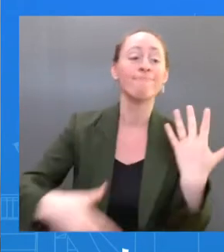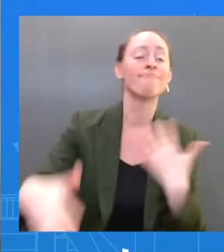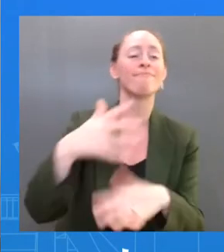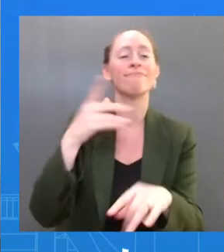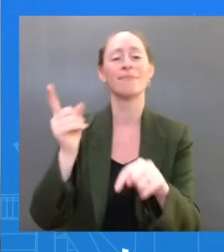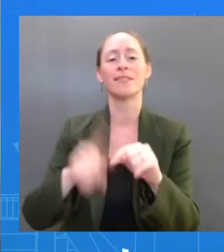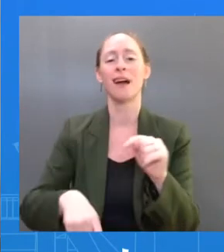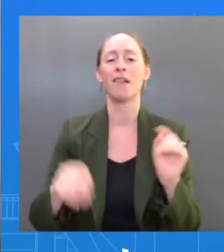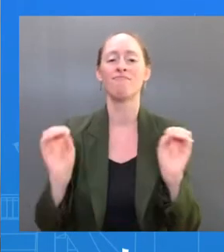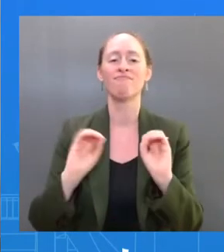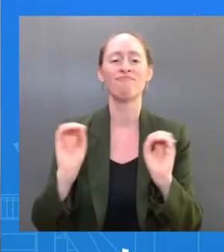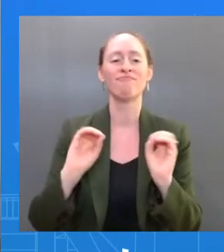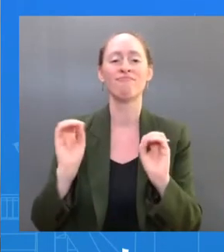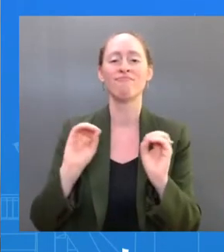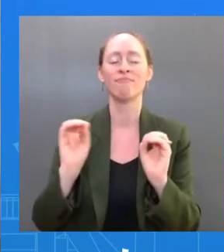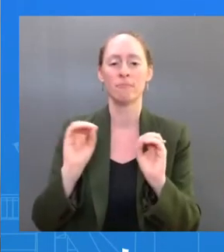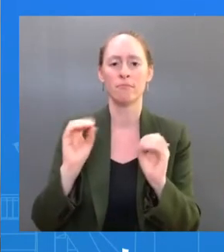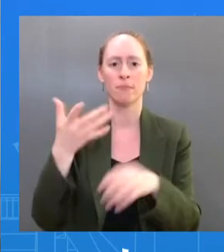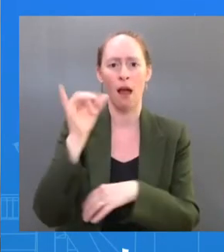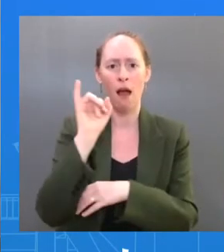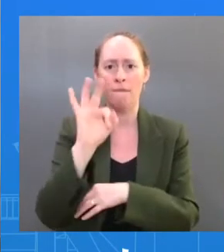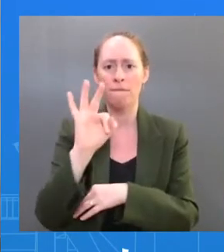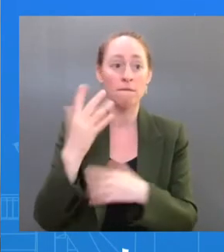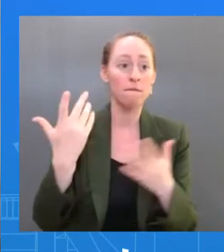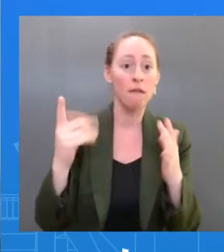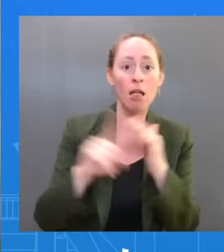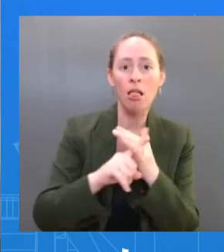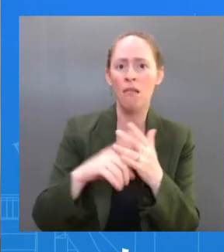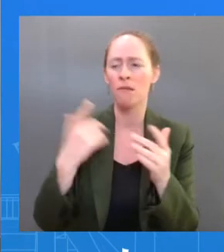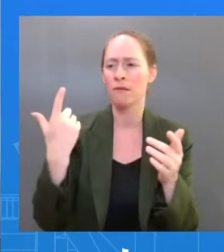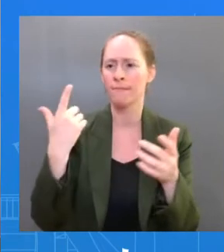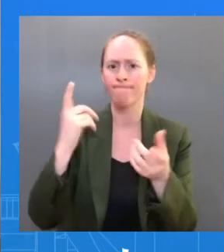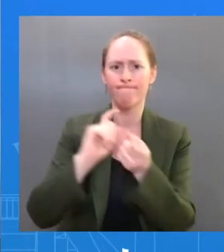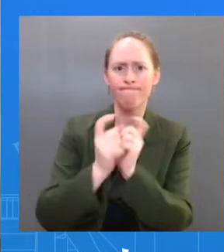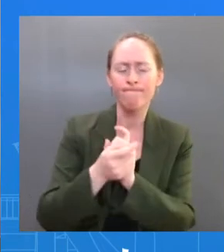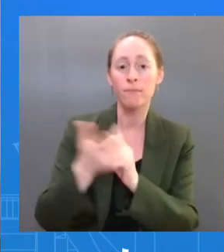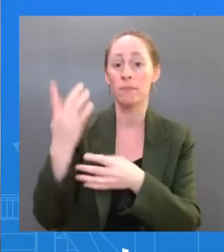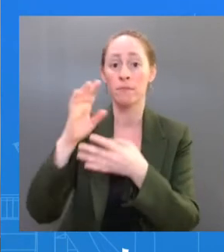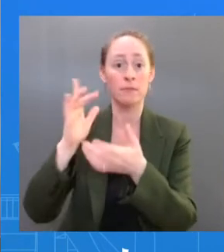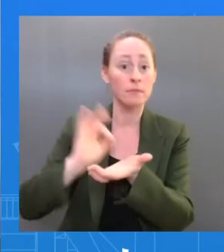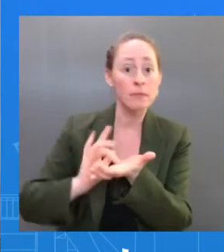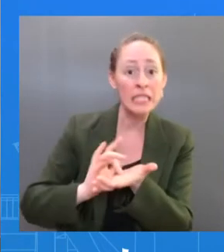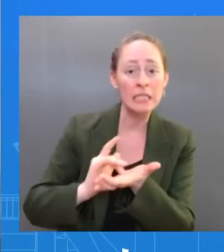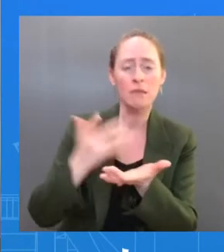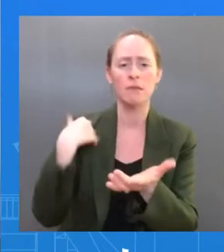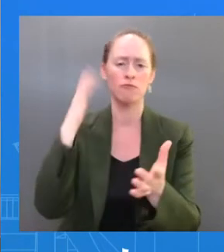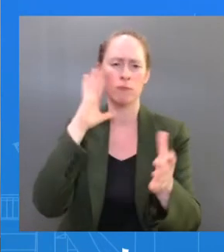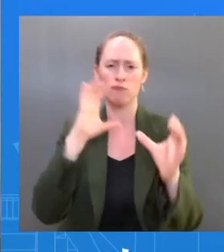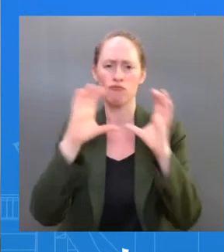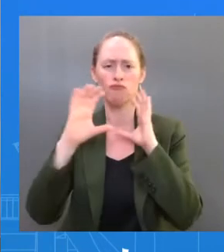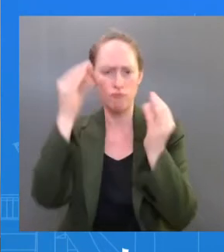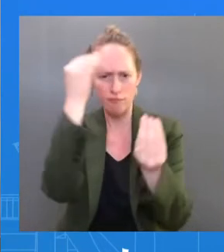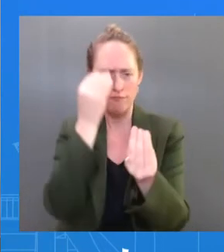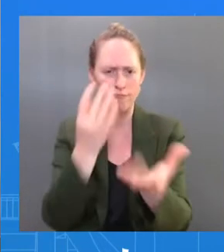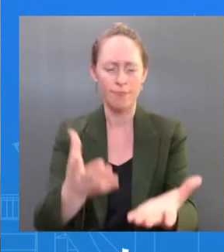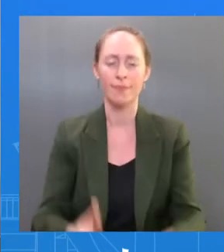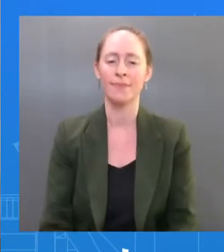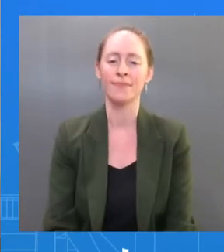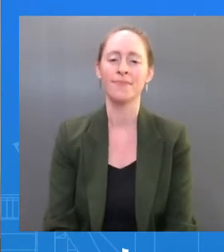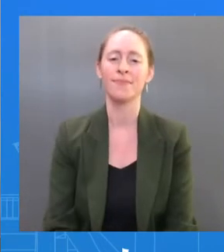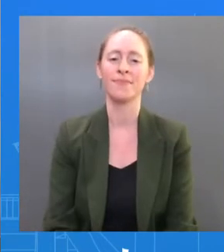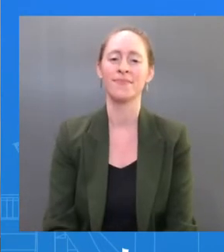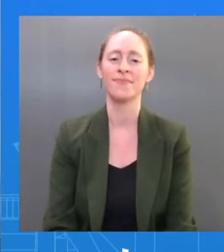brief readout of the President's activities today. The President has been working from the residents, like so many of us